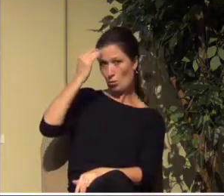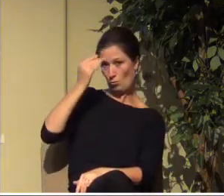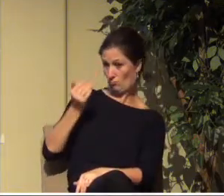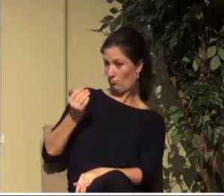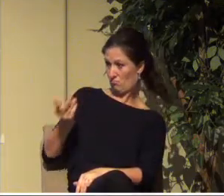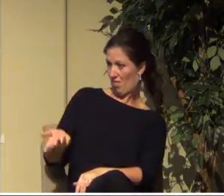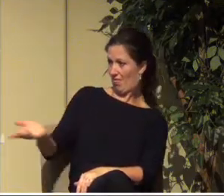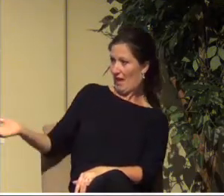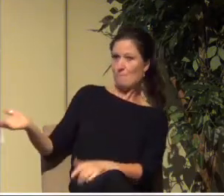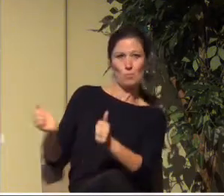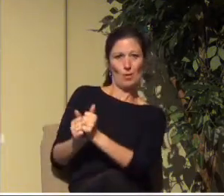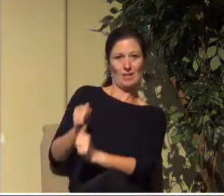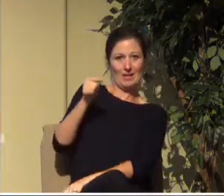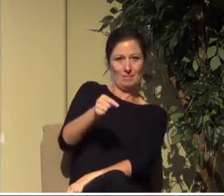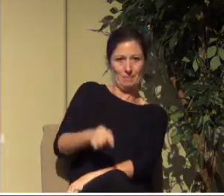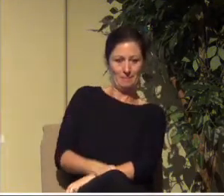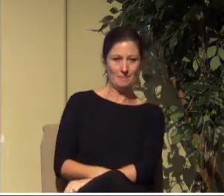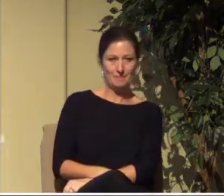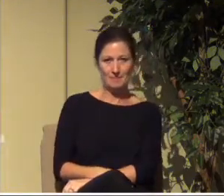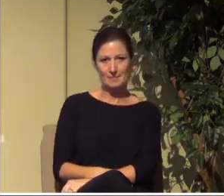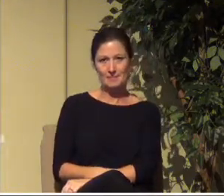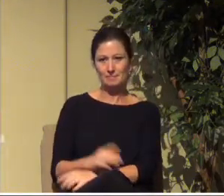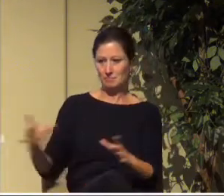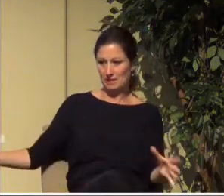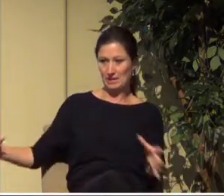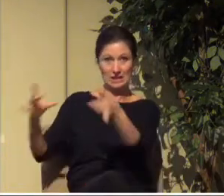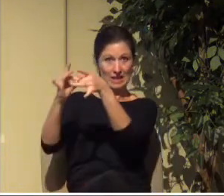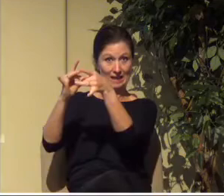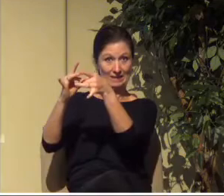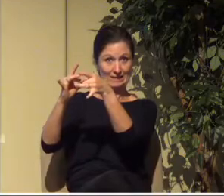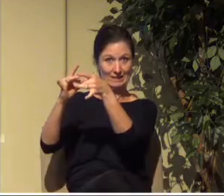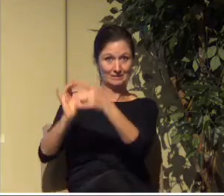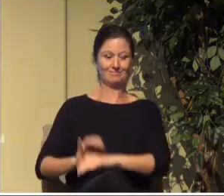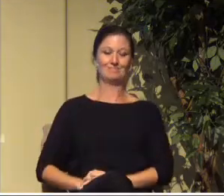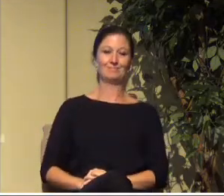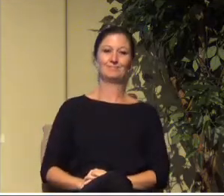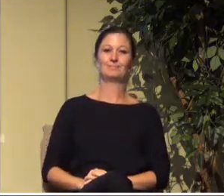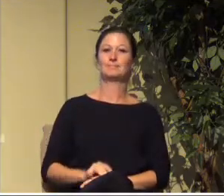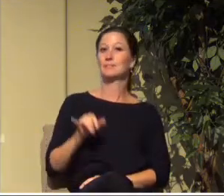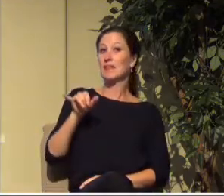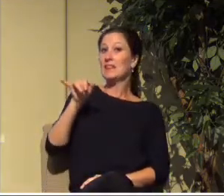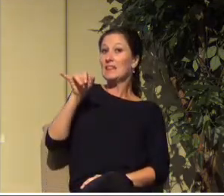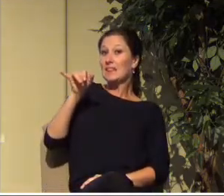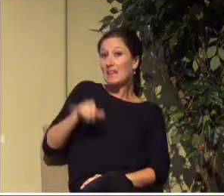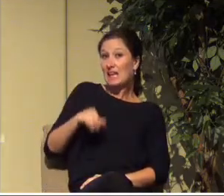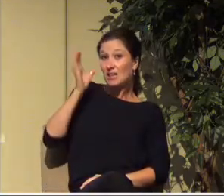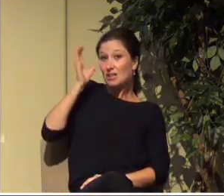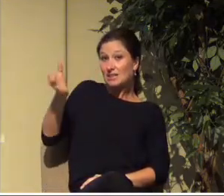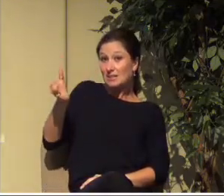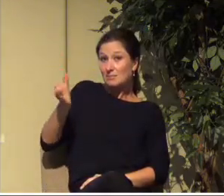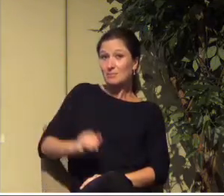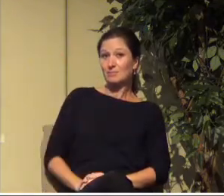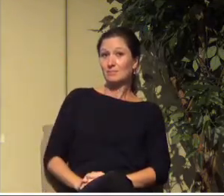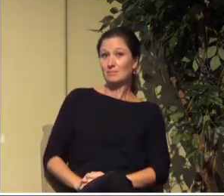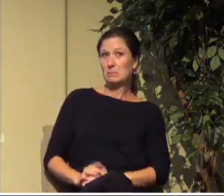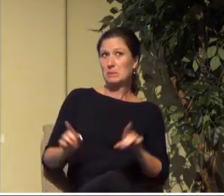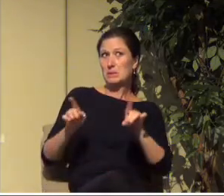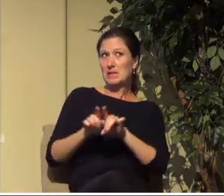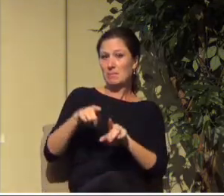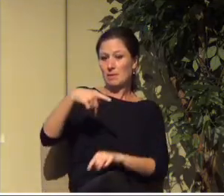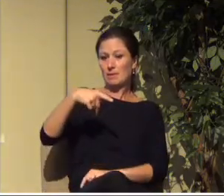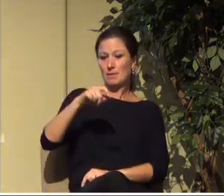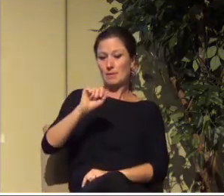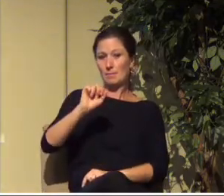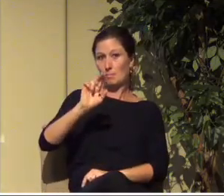is, they're inseparably connected with him. That is how Paul is describing